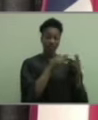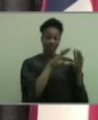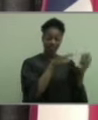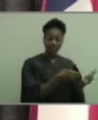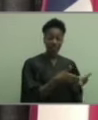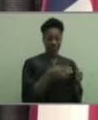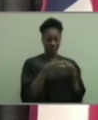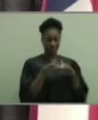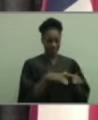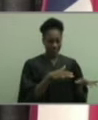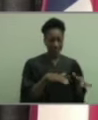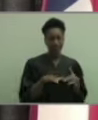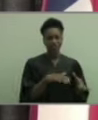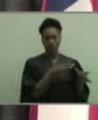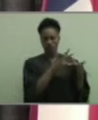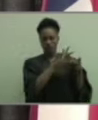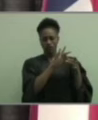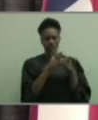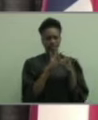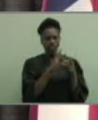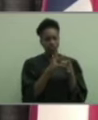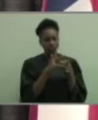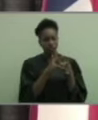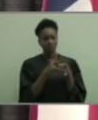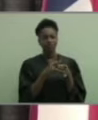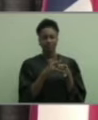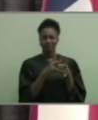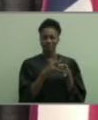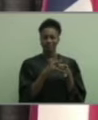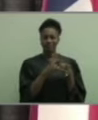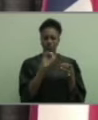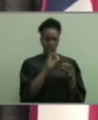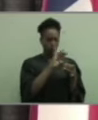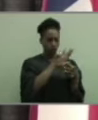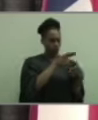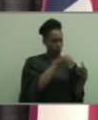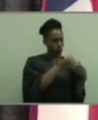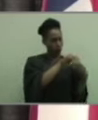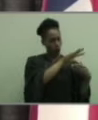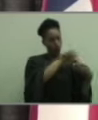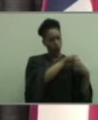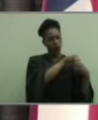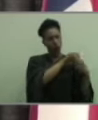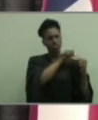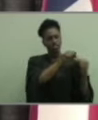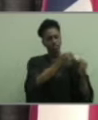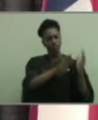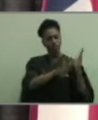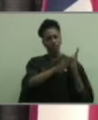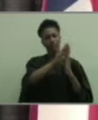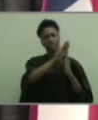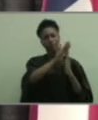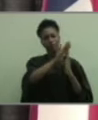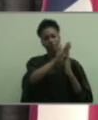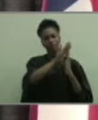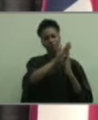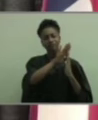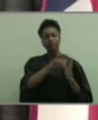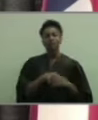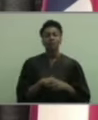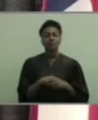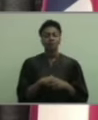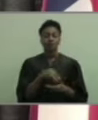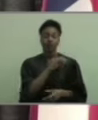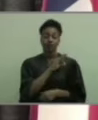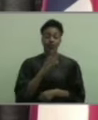activities, relationships, have all furthered your development. The faculty and staff